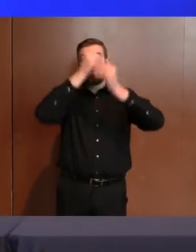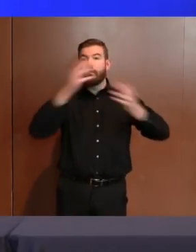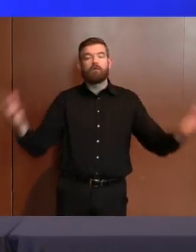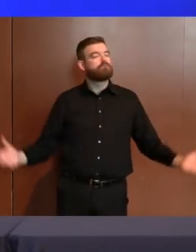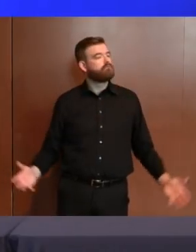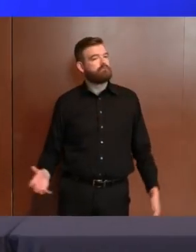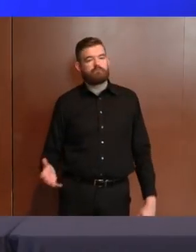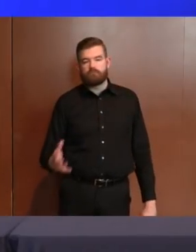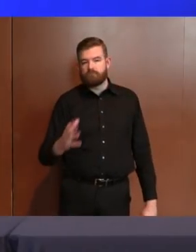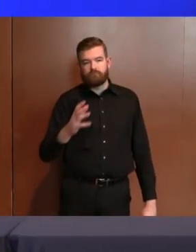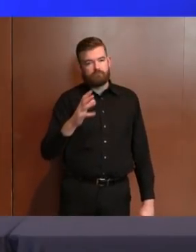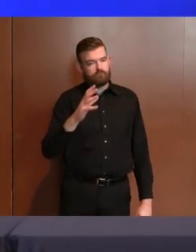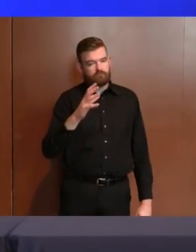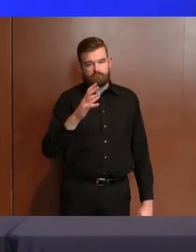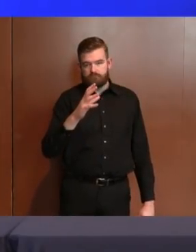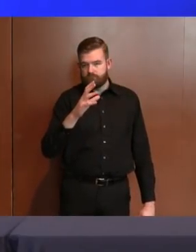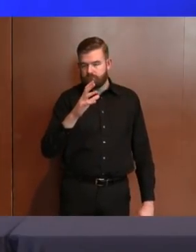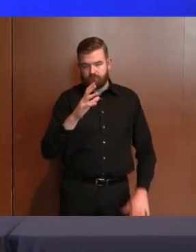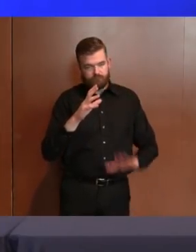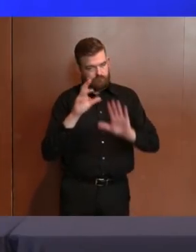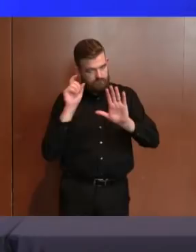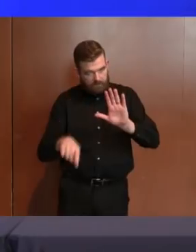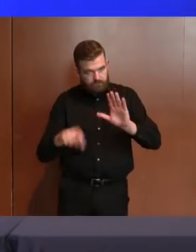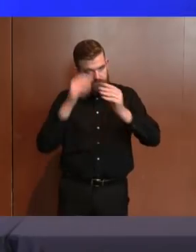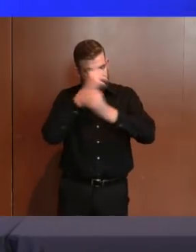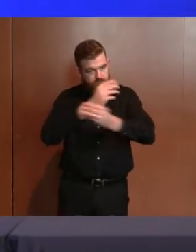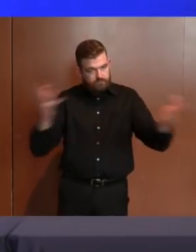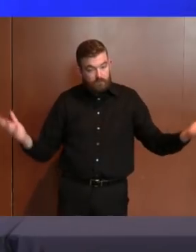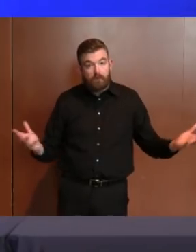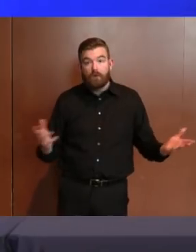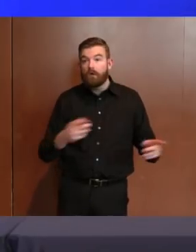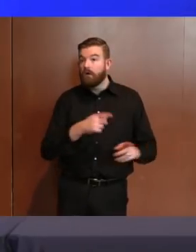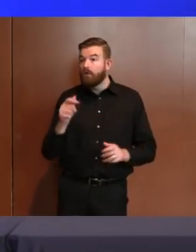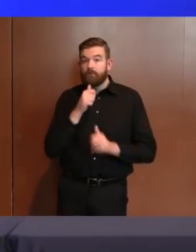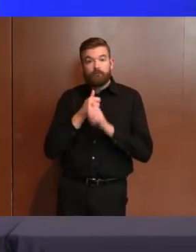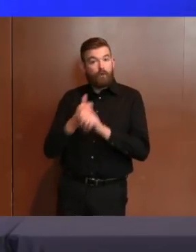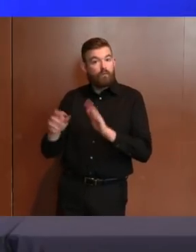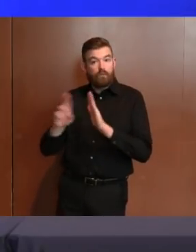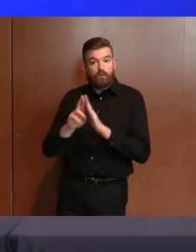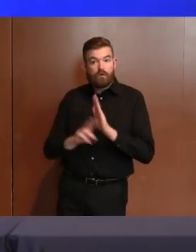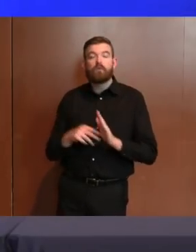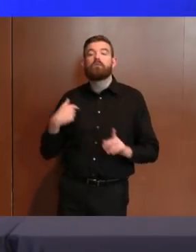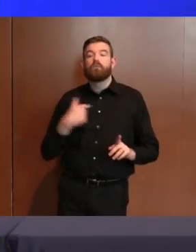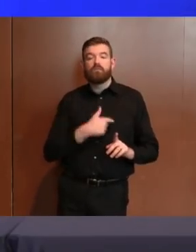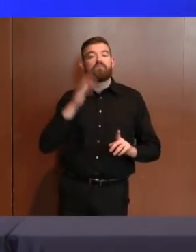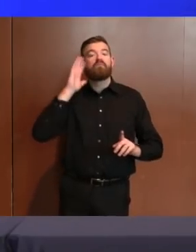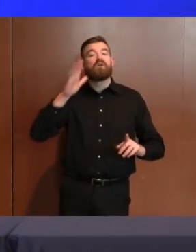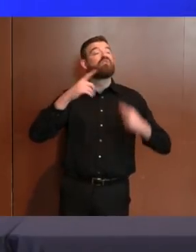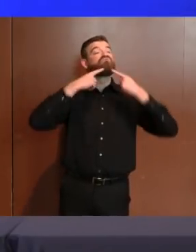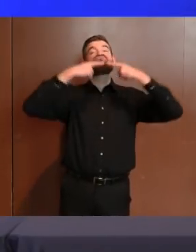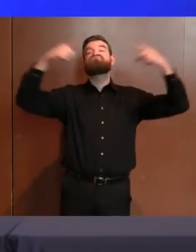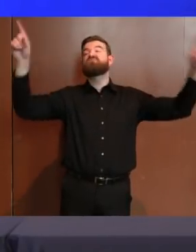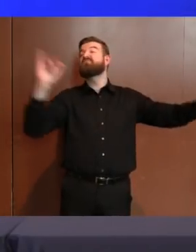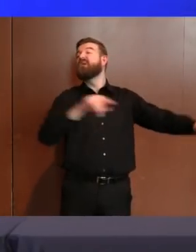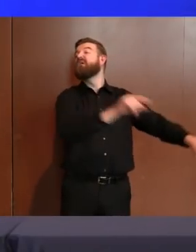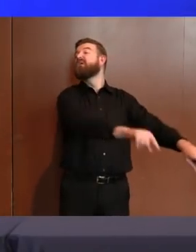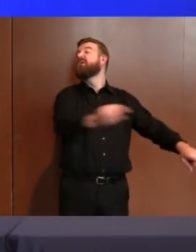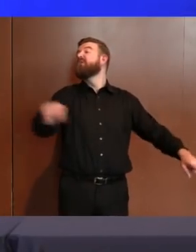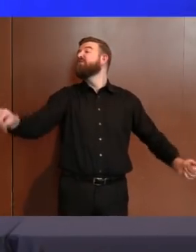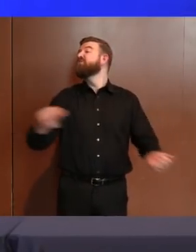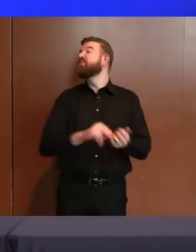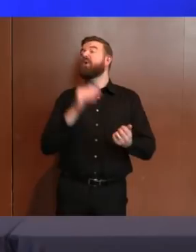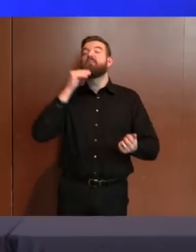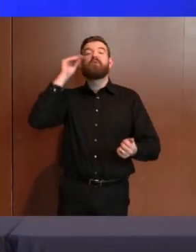Is that fair to say? So we mean business on that front. Cannot say that enough on volunteers. Please go to the main